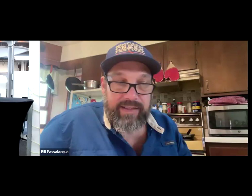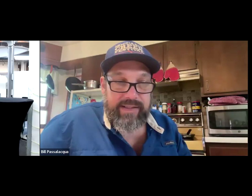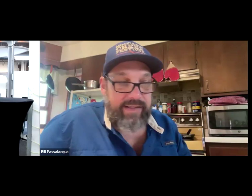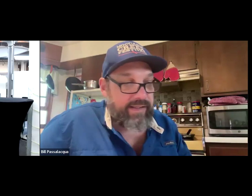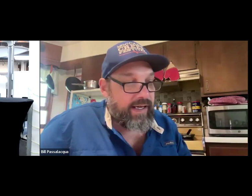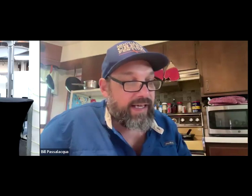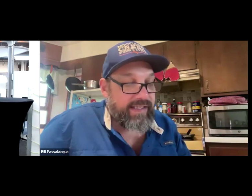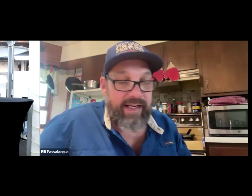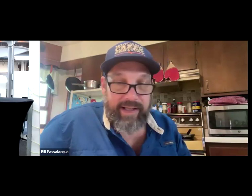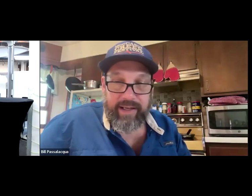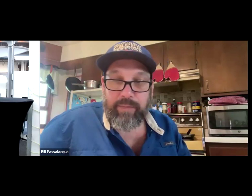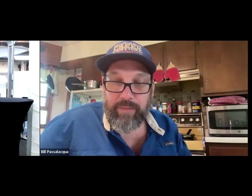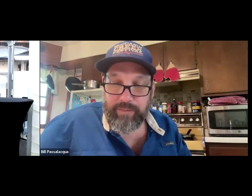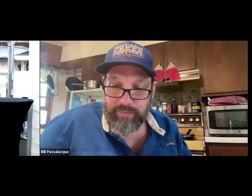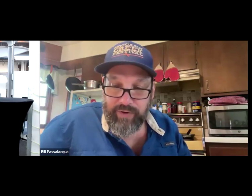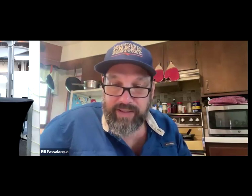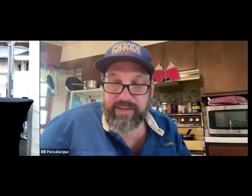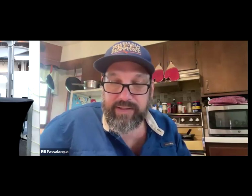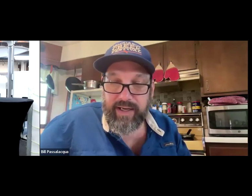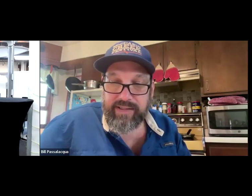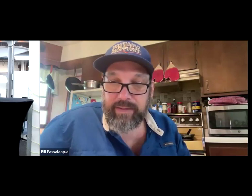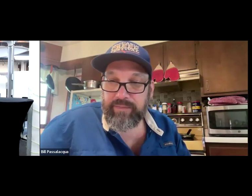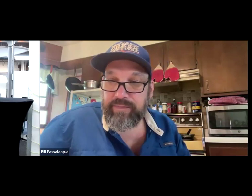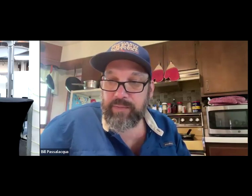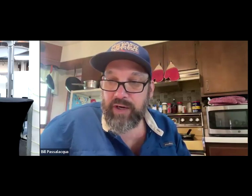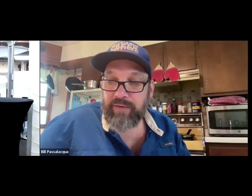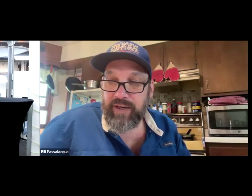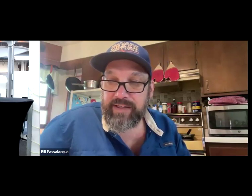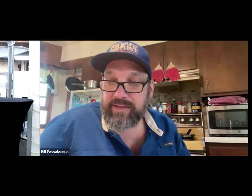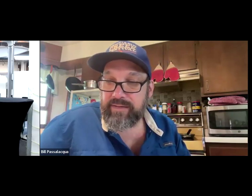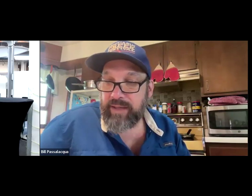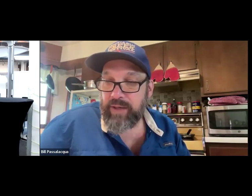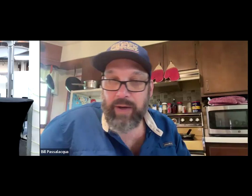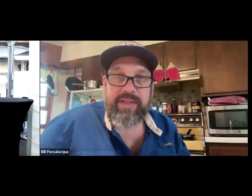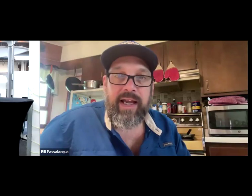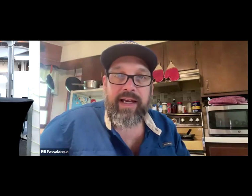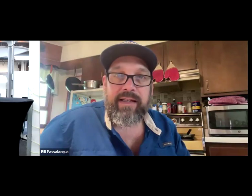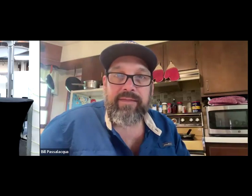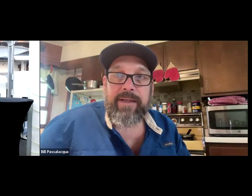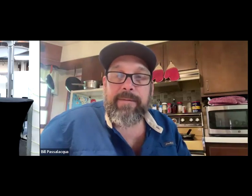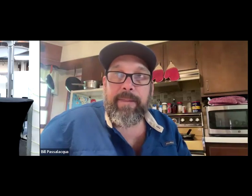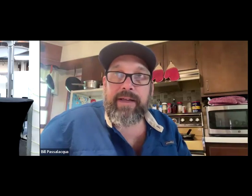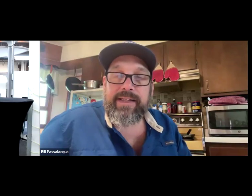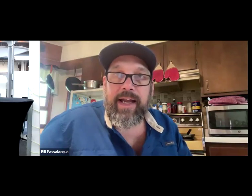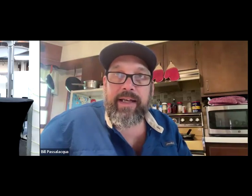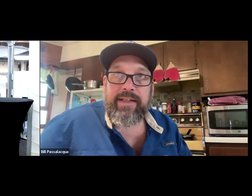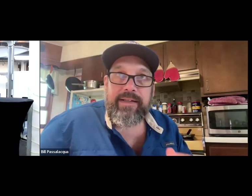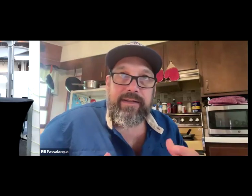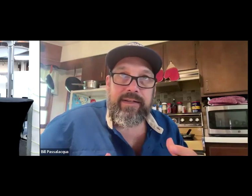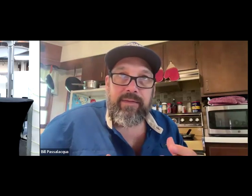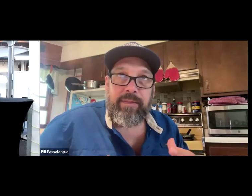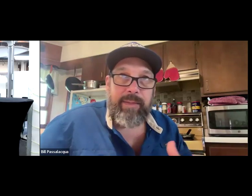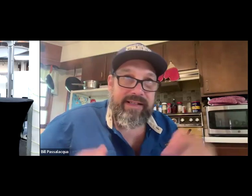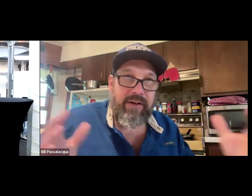merchandise. Uh, I did get a lot of help from friends. Uh, some, one of my friends made me a website and designed